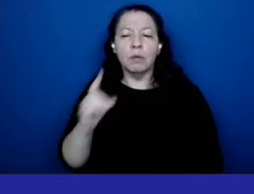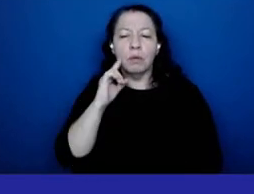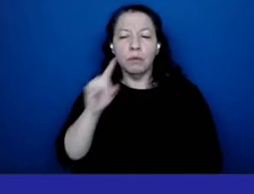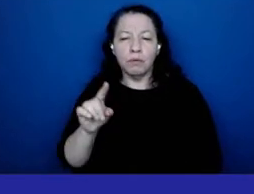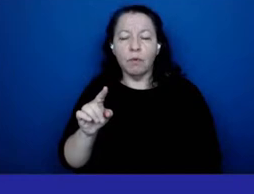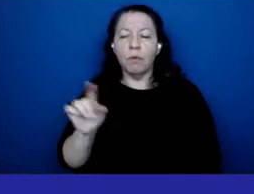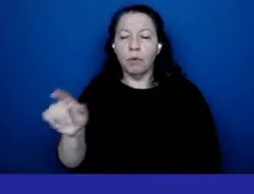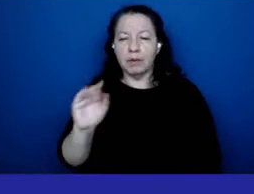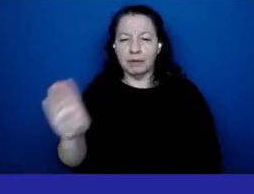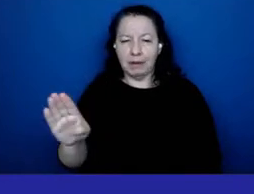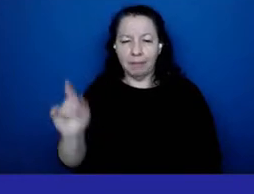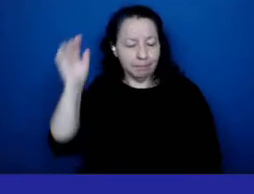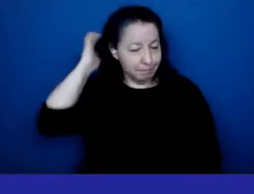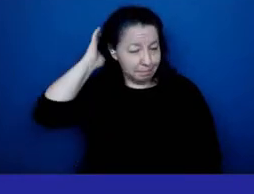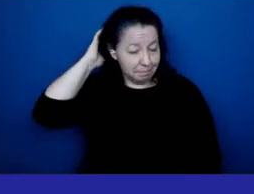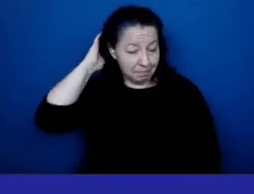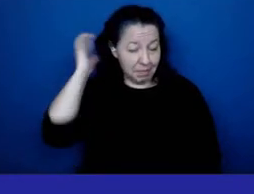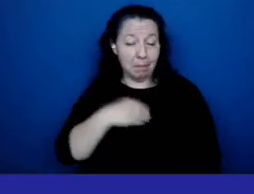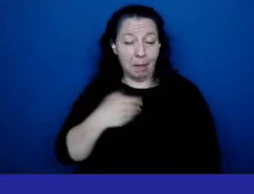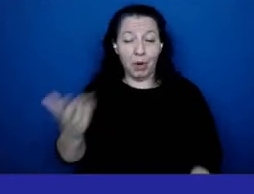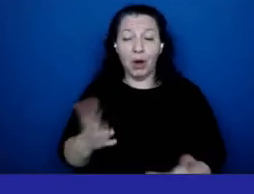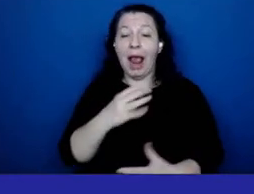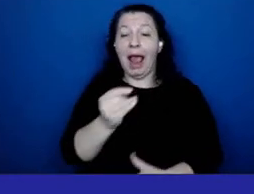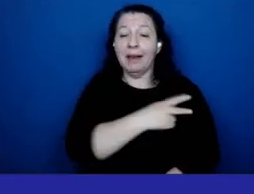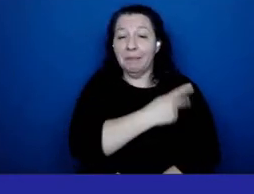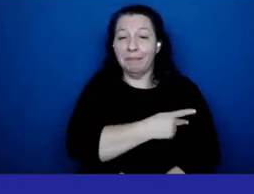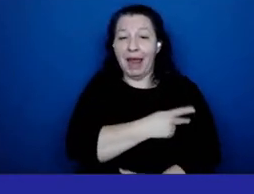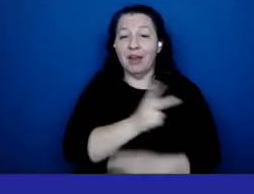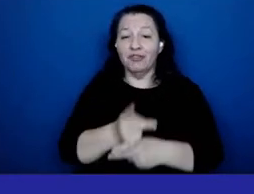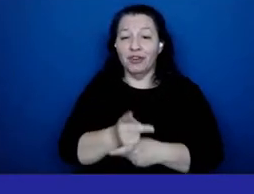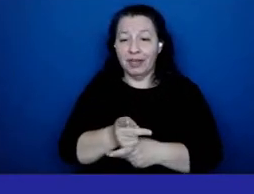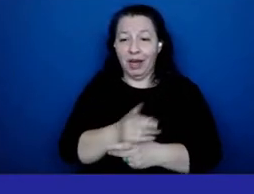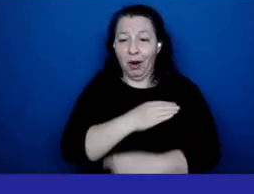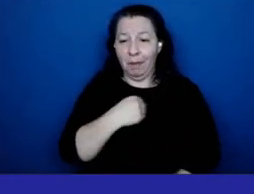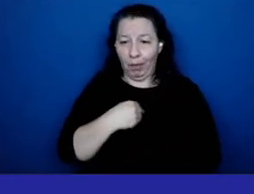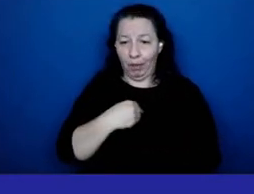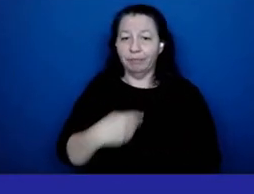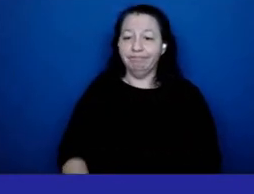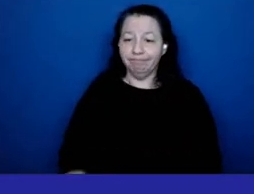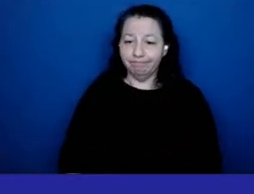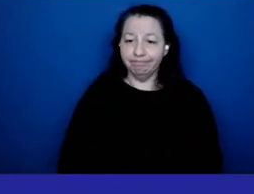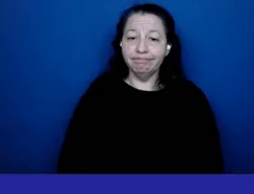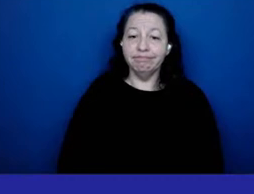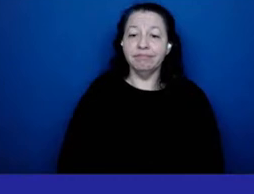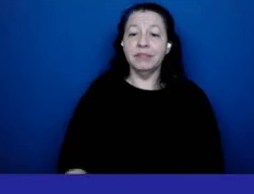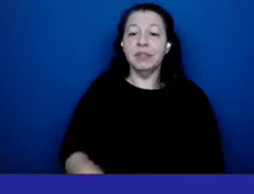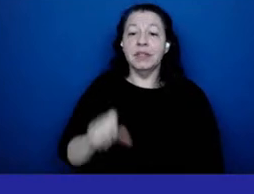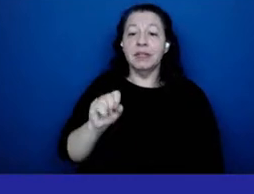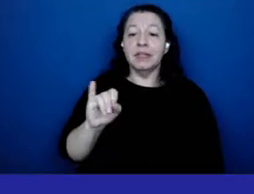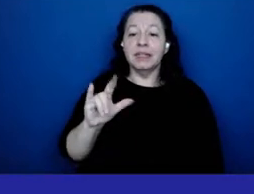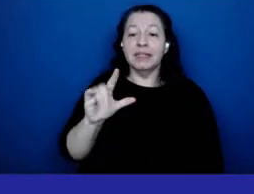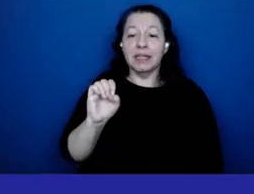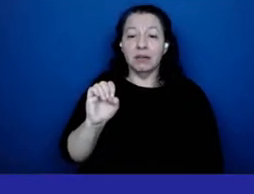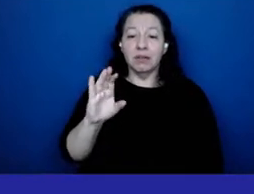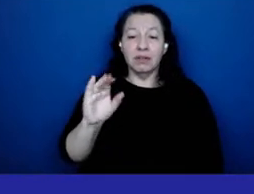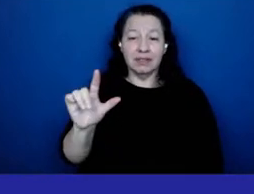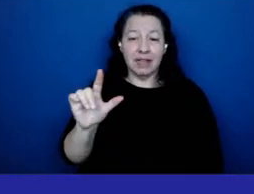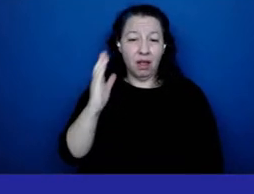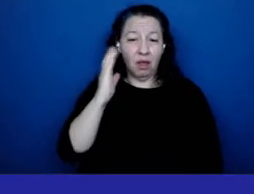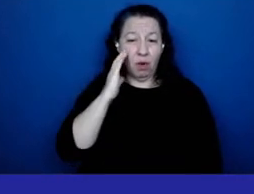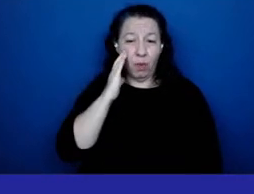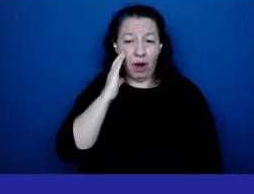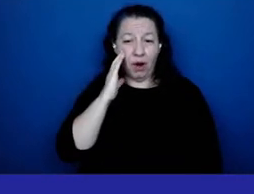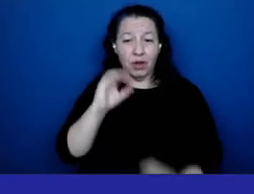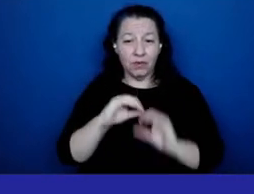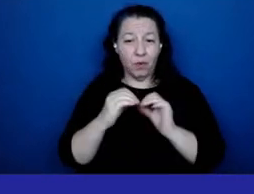and a patient care member the sickle cell awareness foundation also known